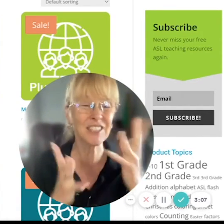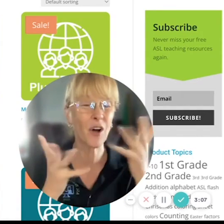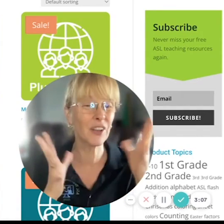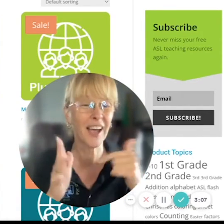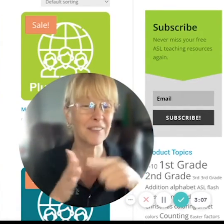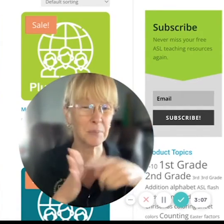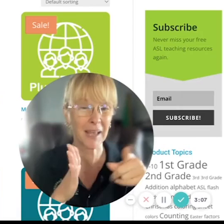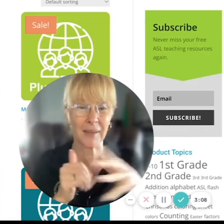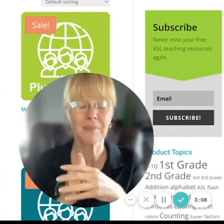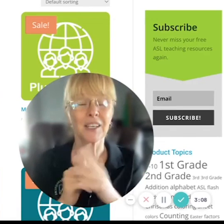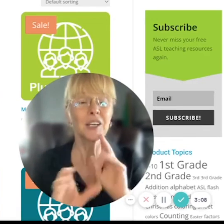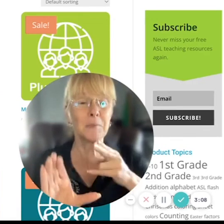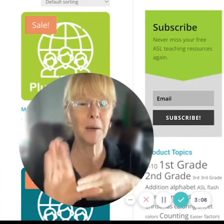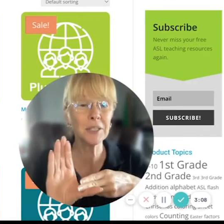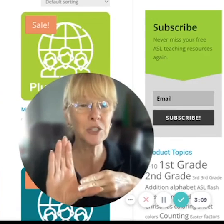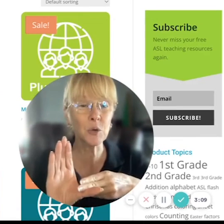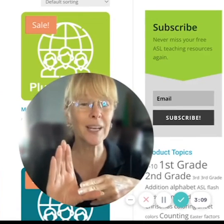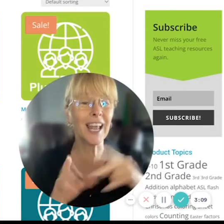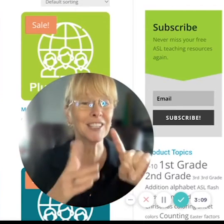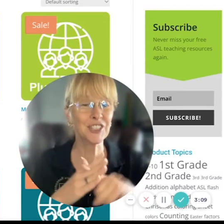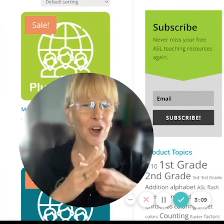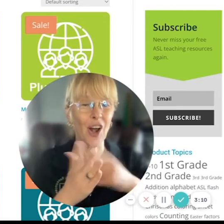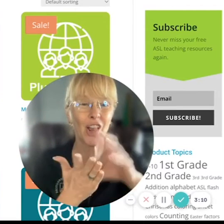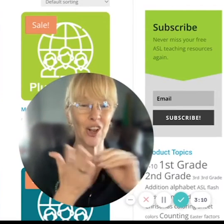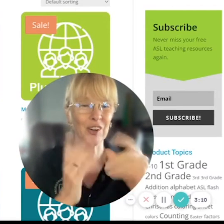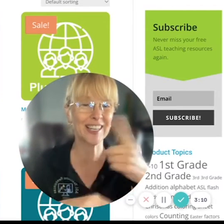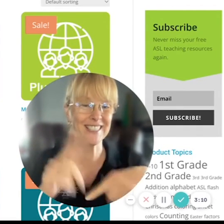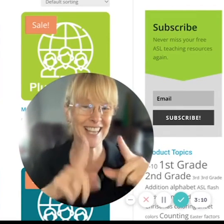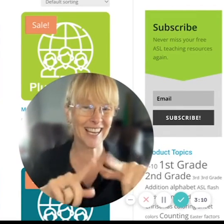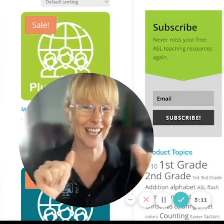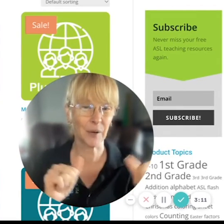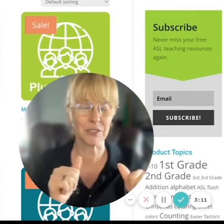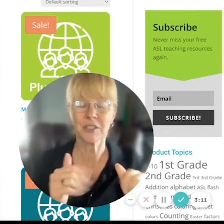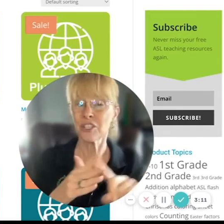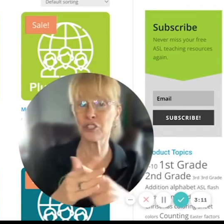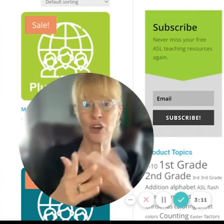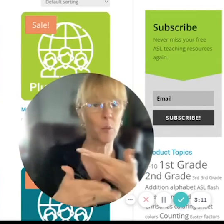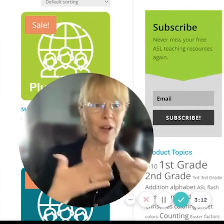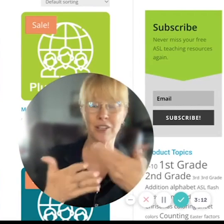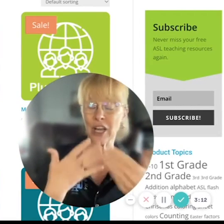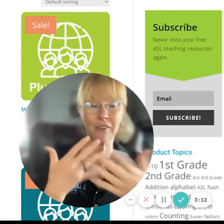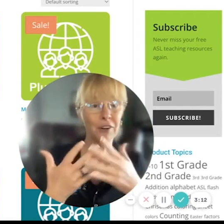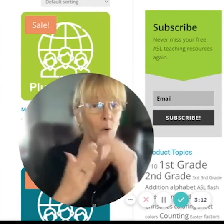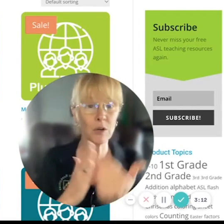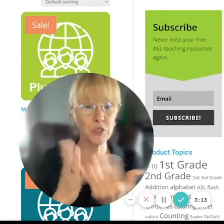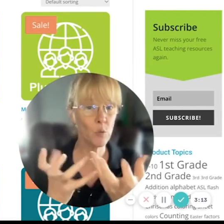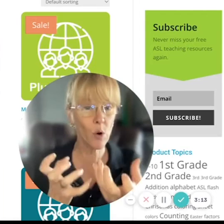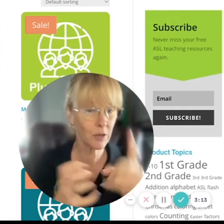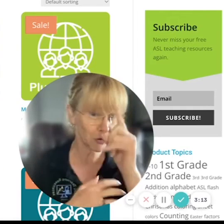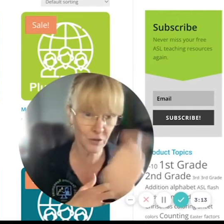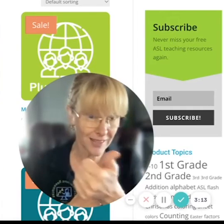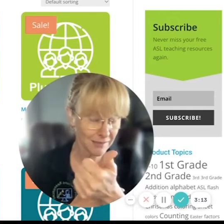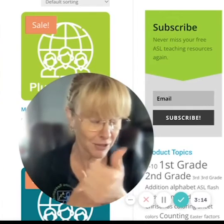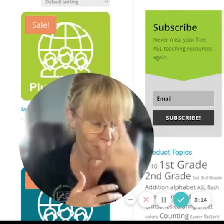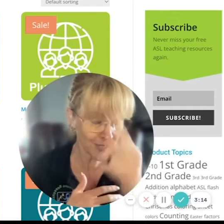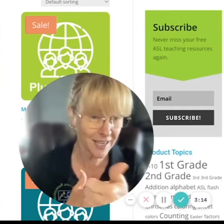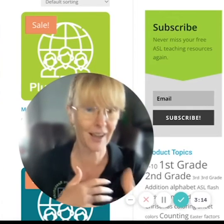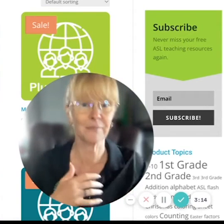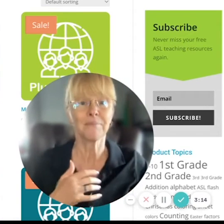half of that half of that that's all you have to pay to be able to join and start learning sign language start whichever course you want